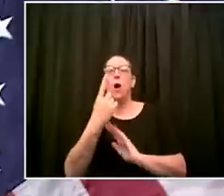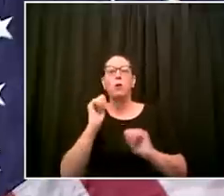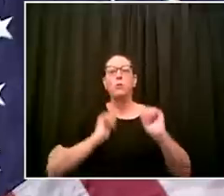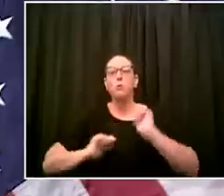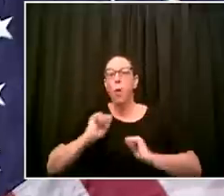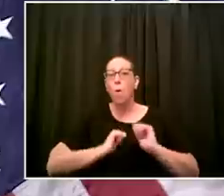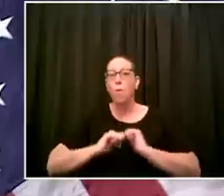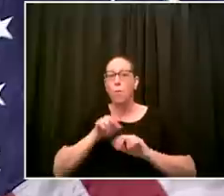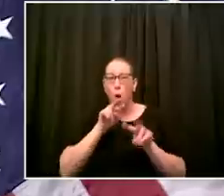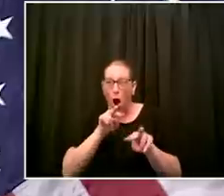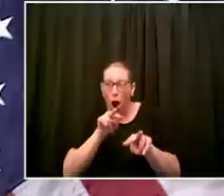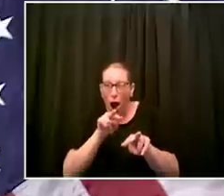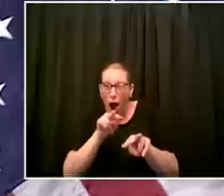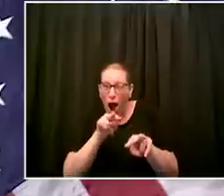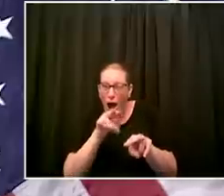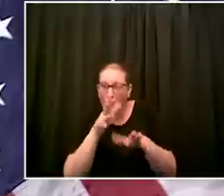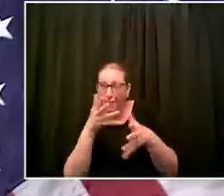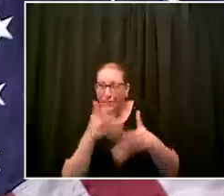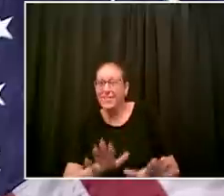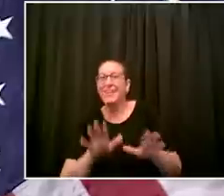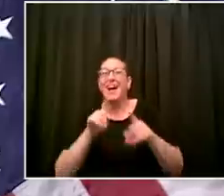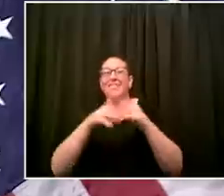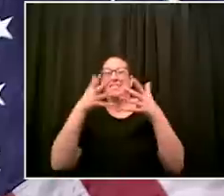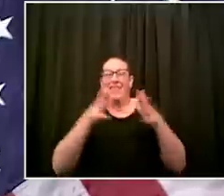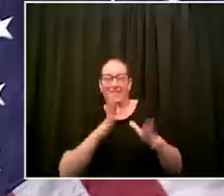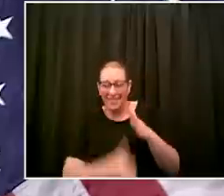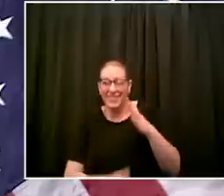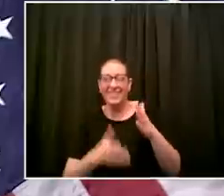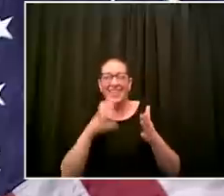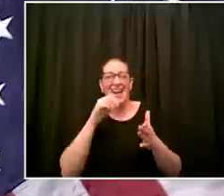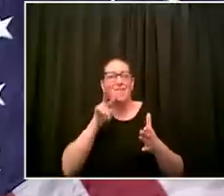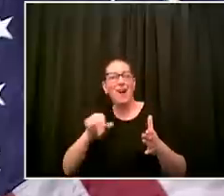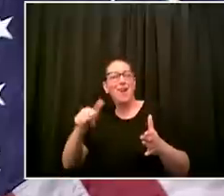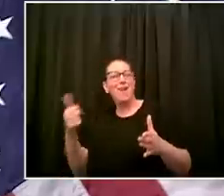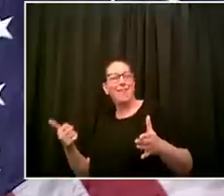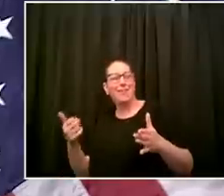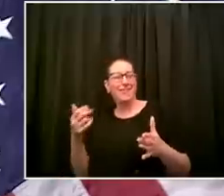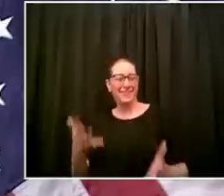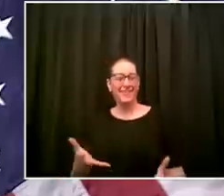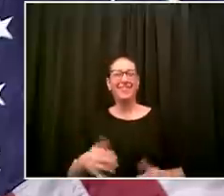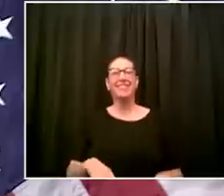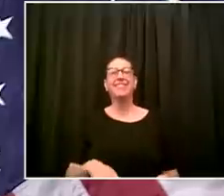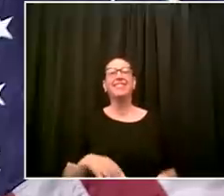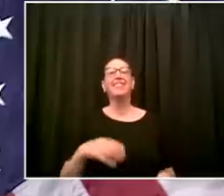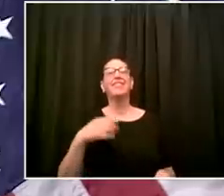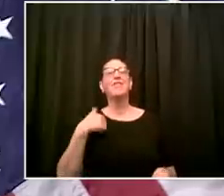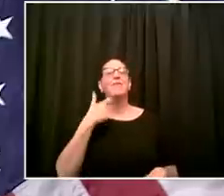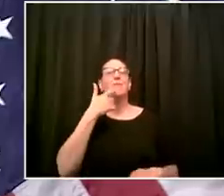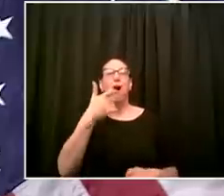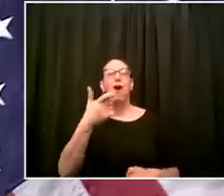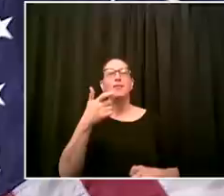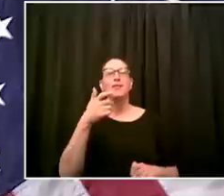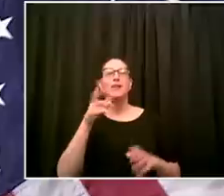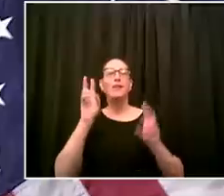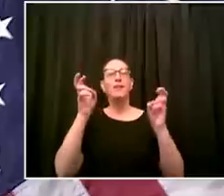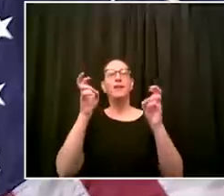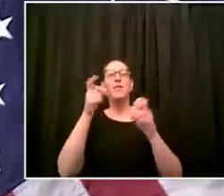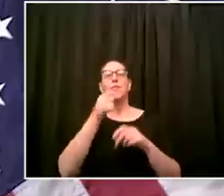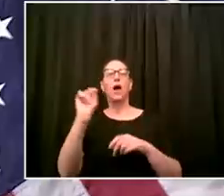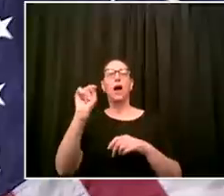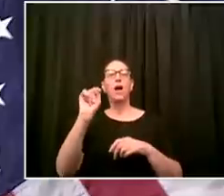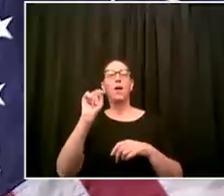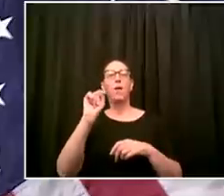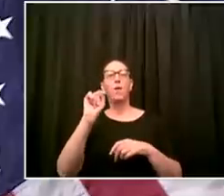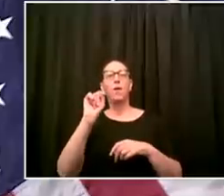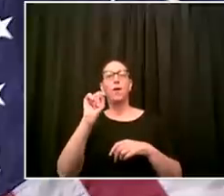i don't have to always be high minded we did empire we watched all of empire not always the most high-minded show but in